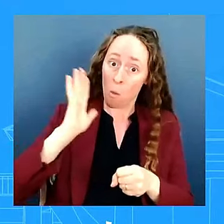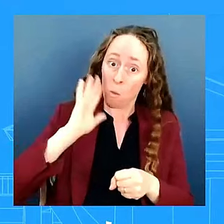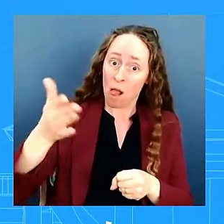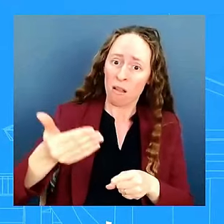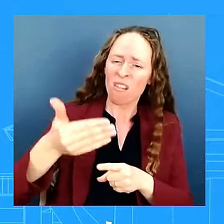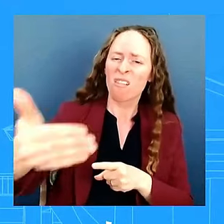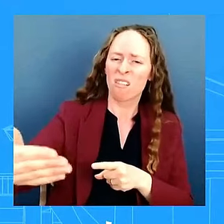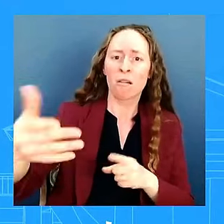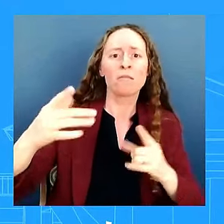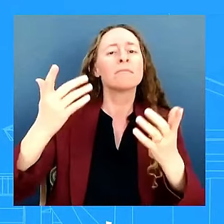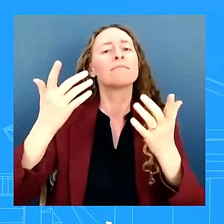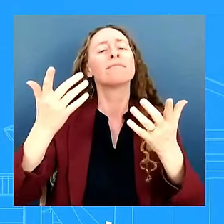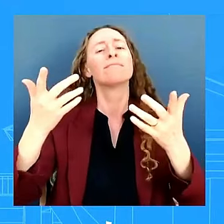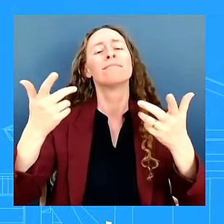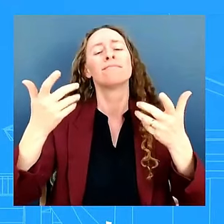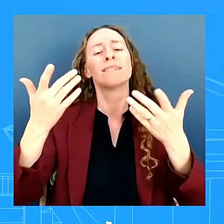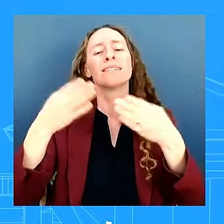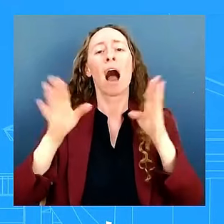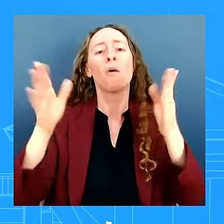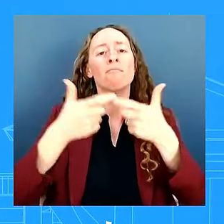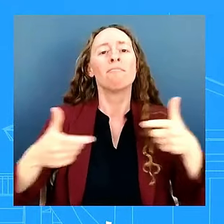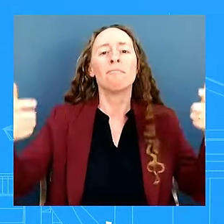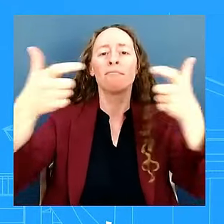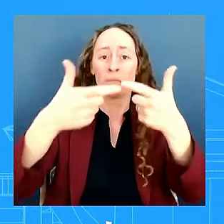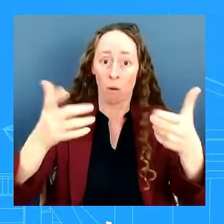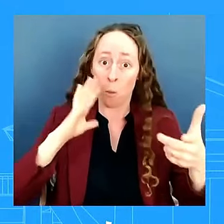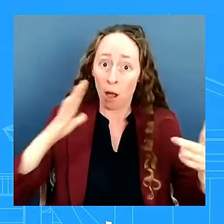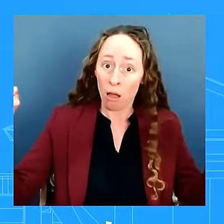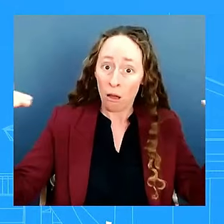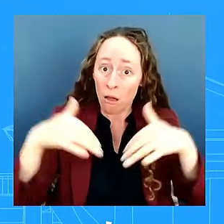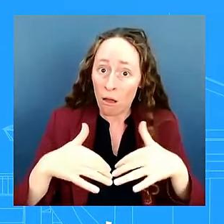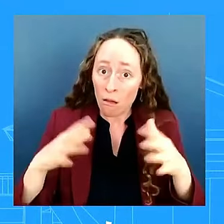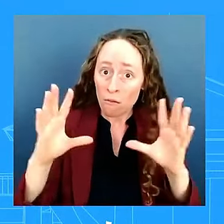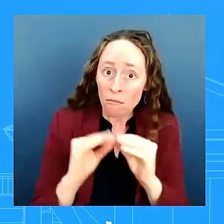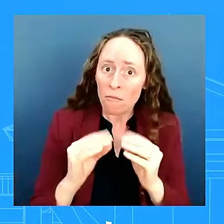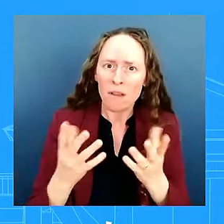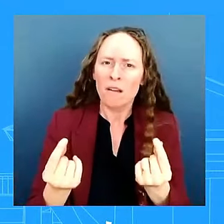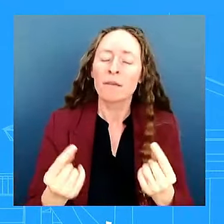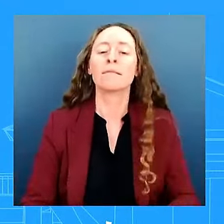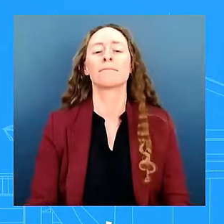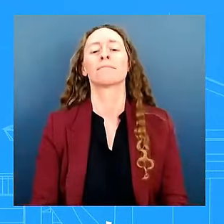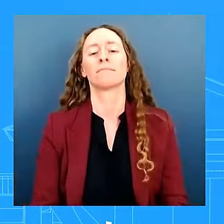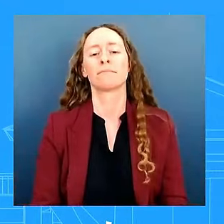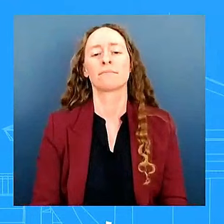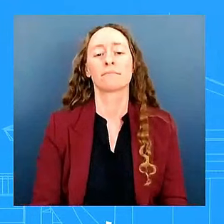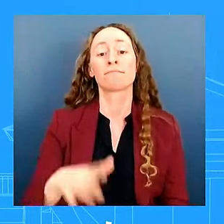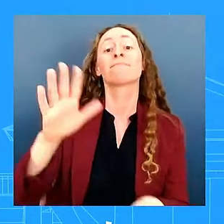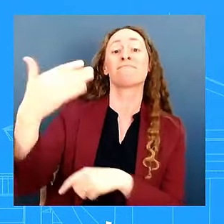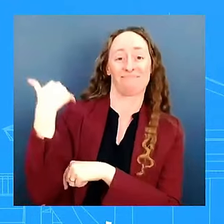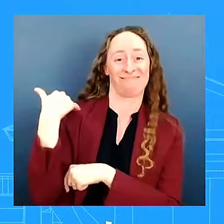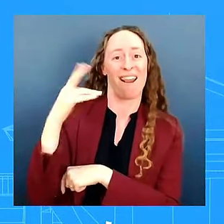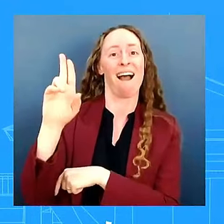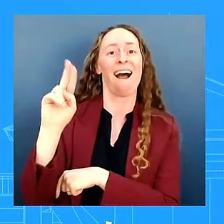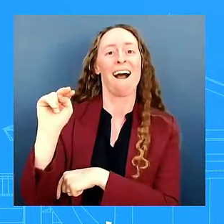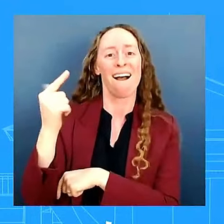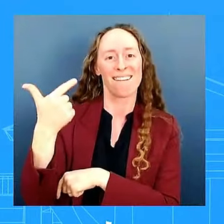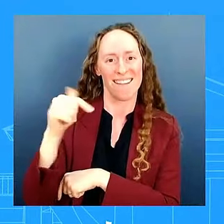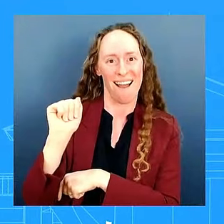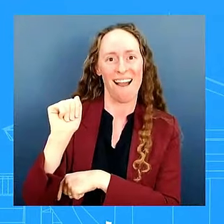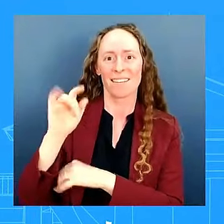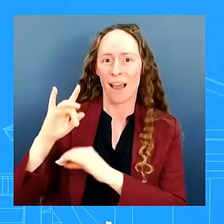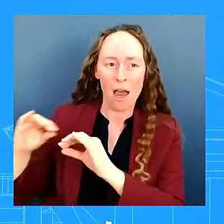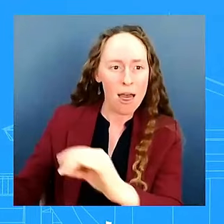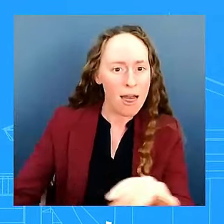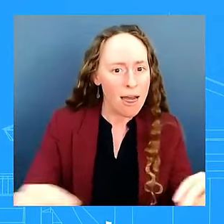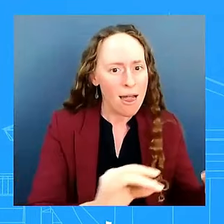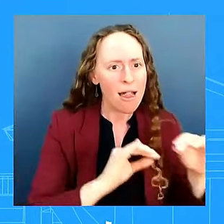two years ago at unga uh the president was able to announce a u.s the u.s commitment to it to expand on the